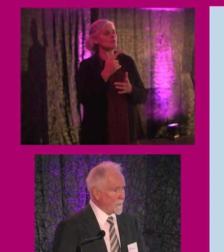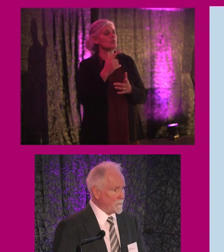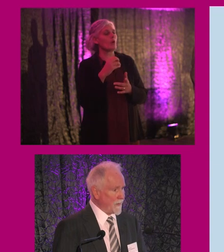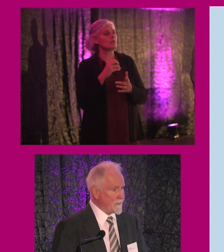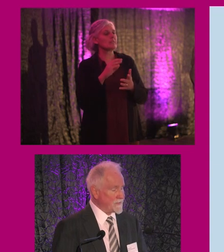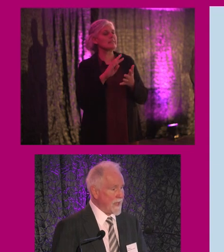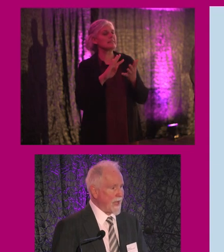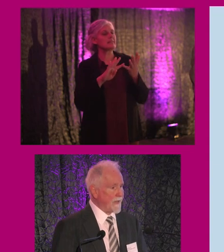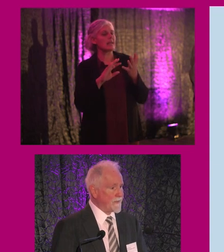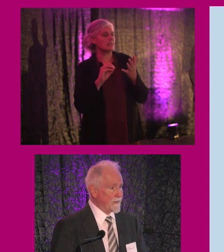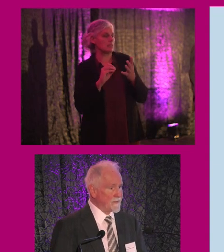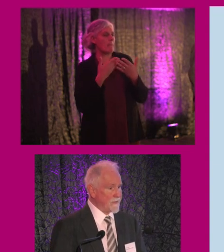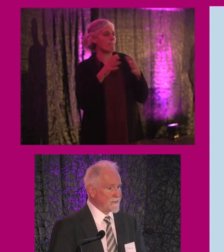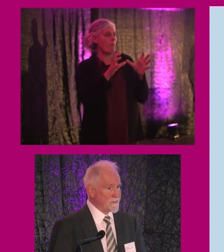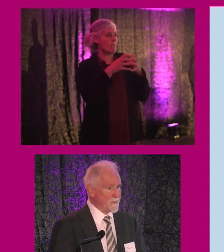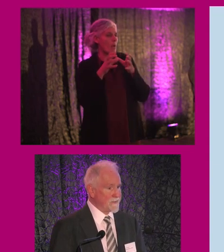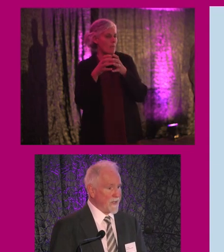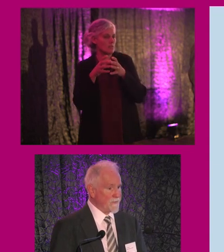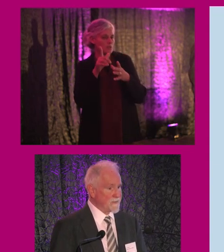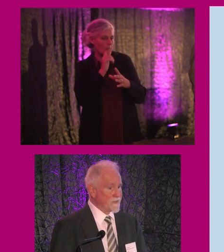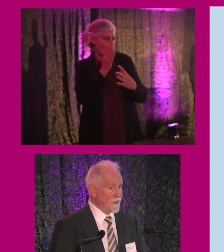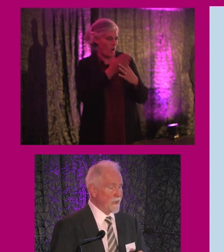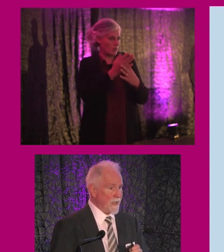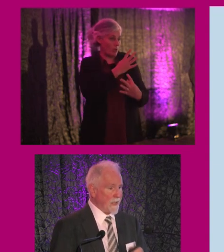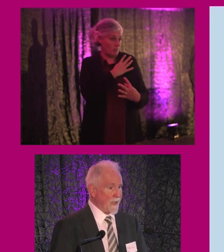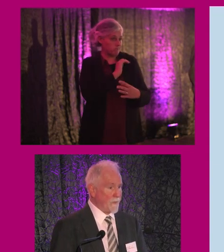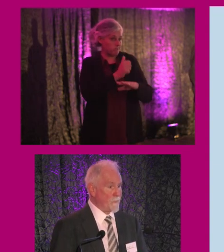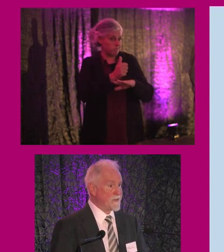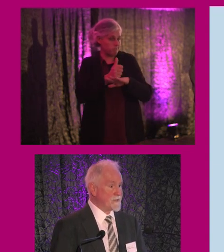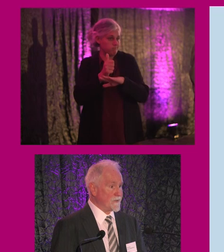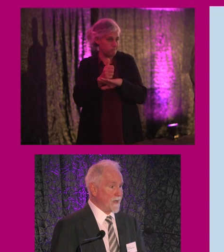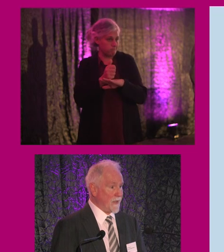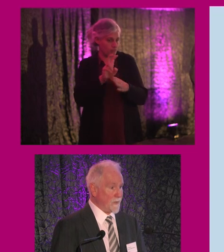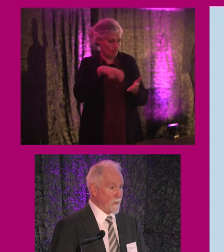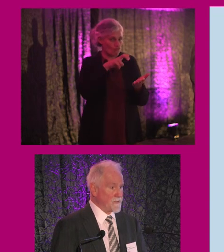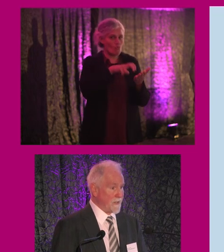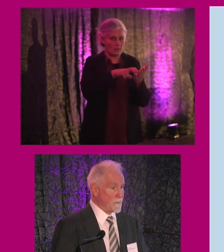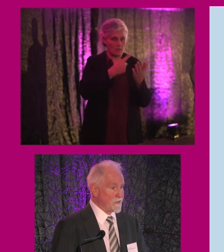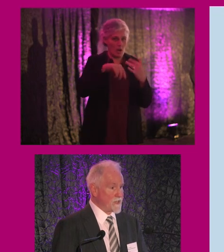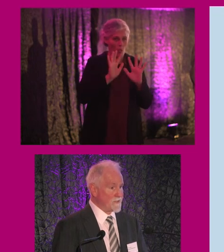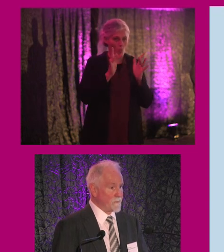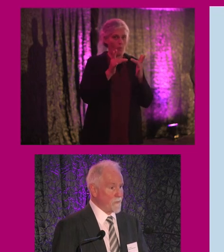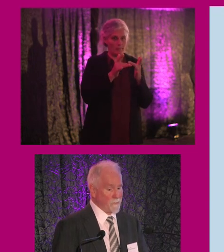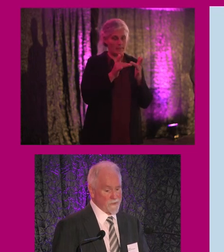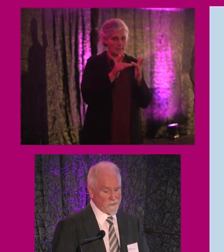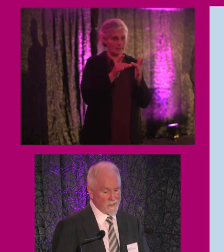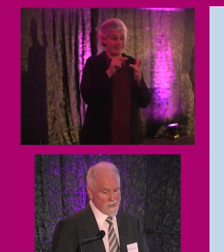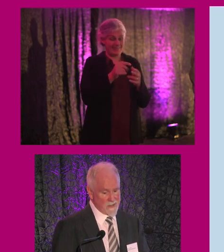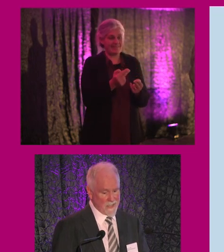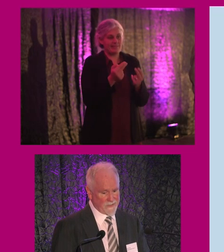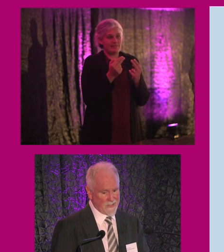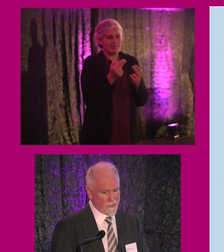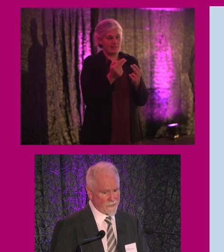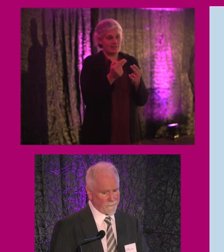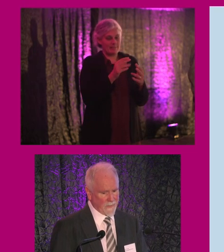public bodies. Have they got an accessibility officer registered on their website, which is a requirement under